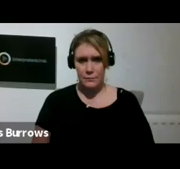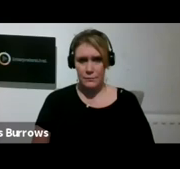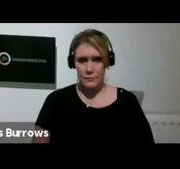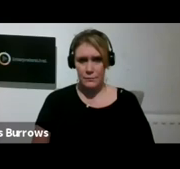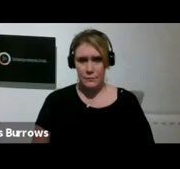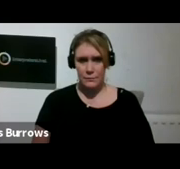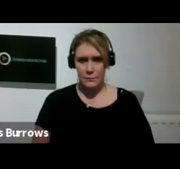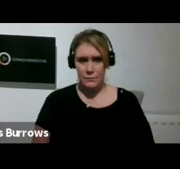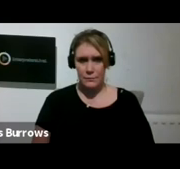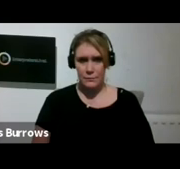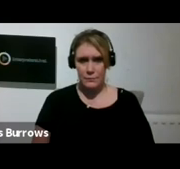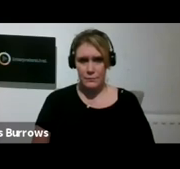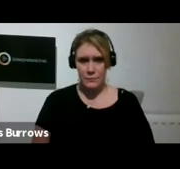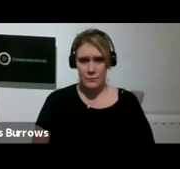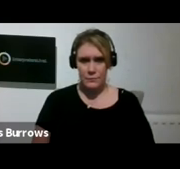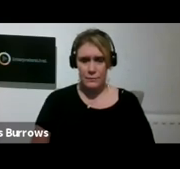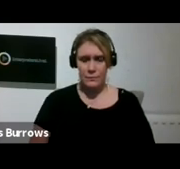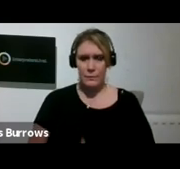Thank you to Together.